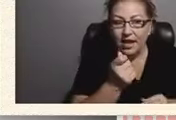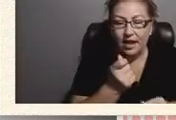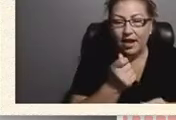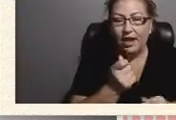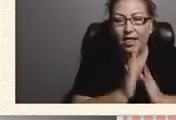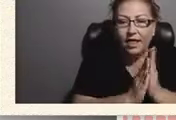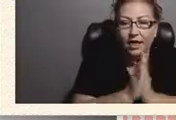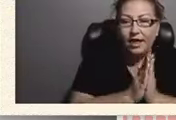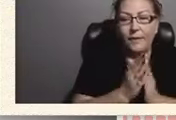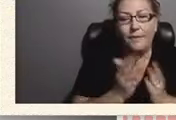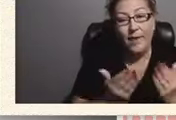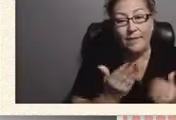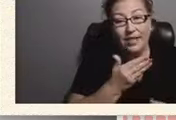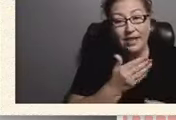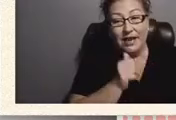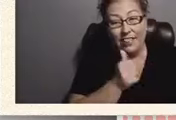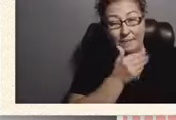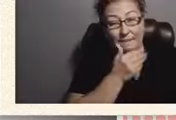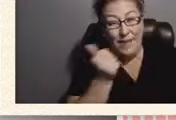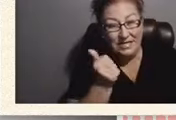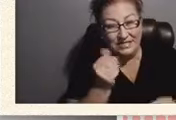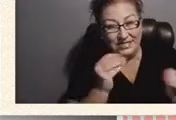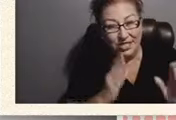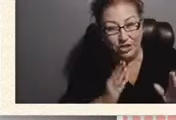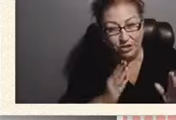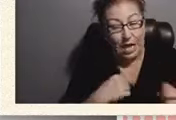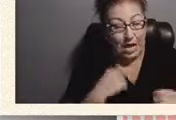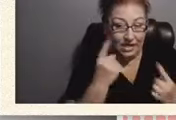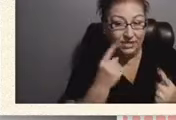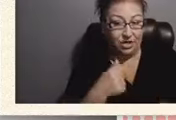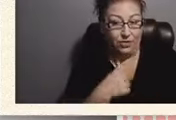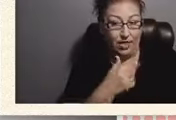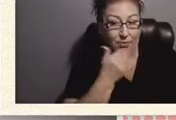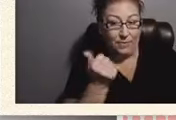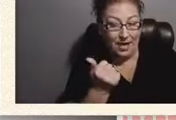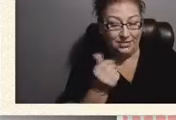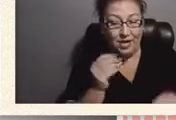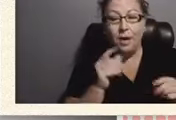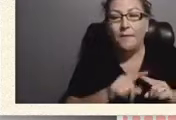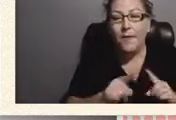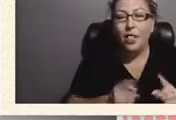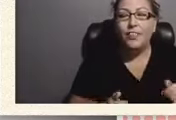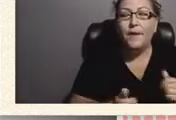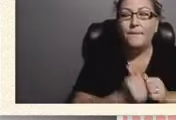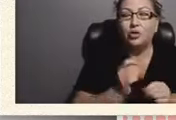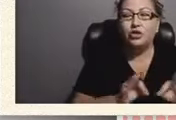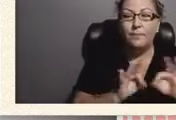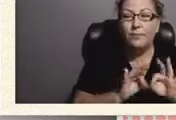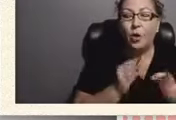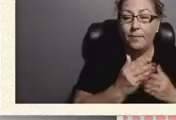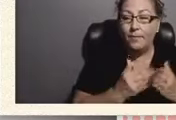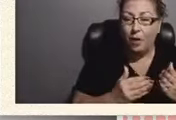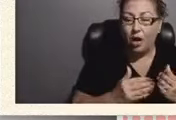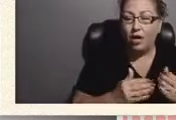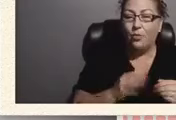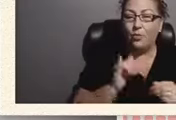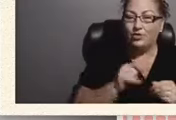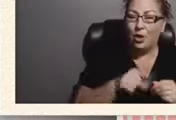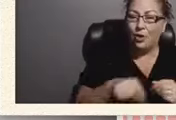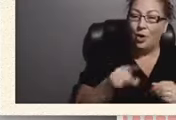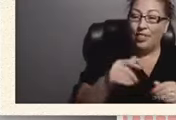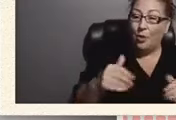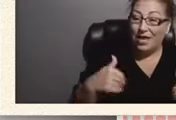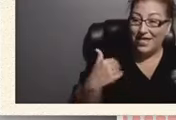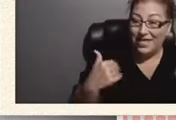teachers which i considered they were the best but the most important part about it were these they were young fresh